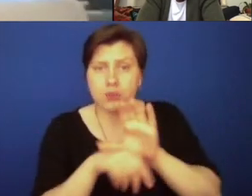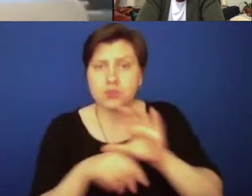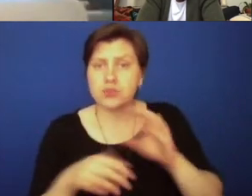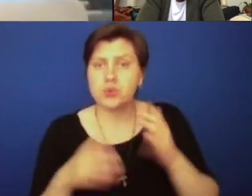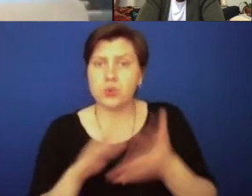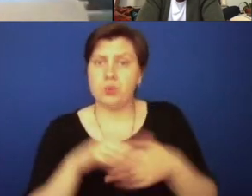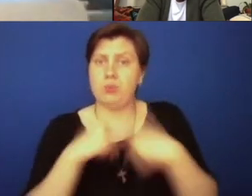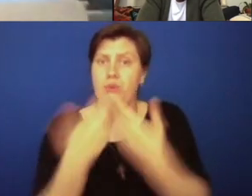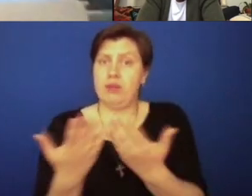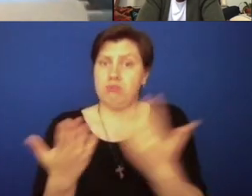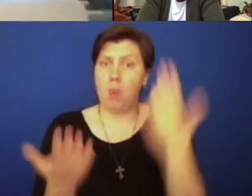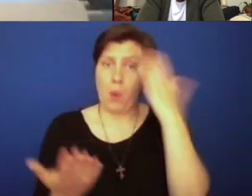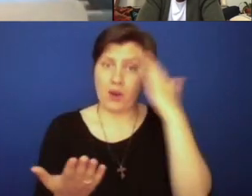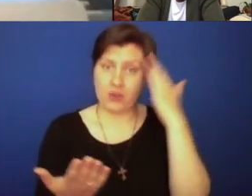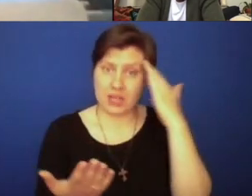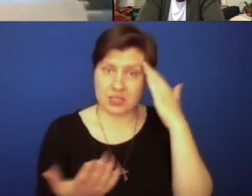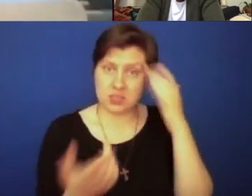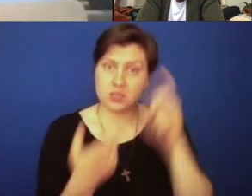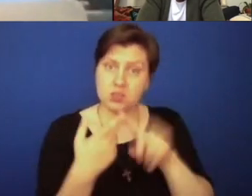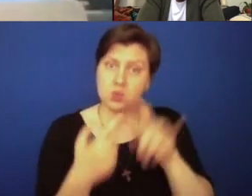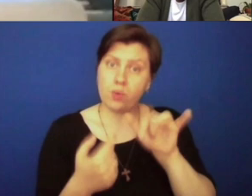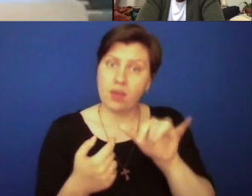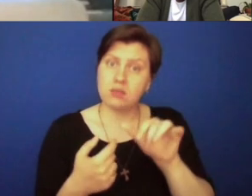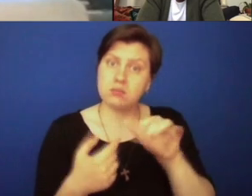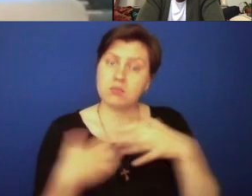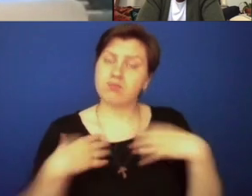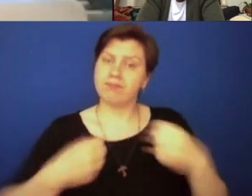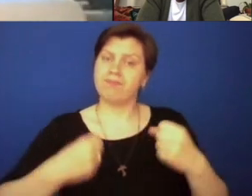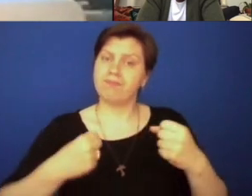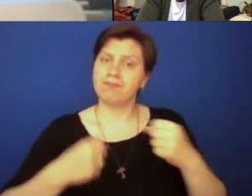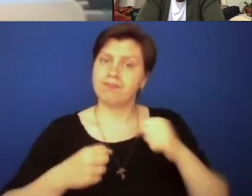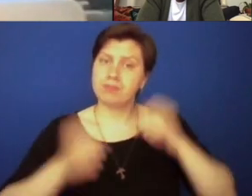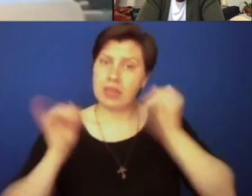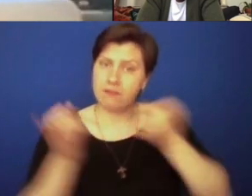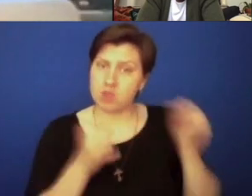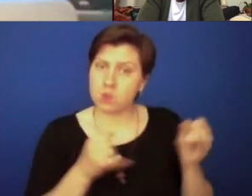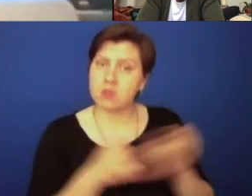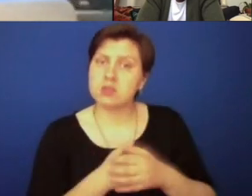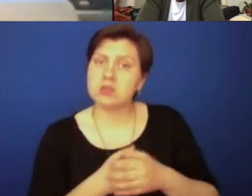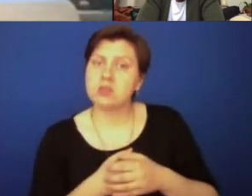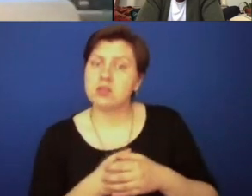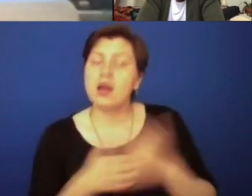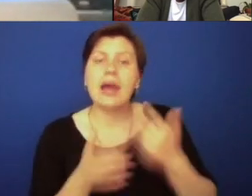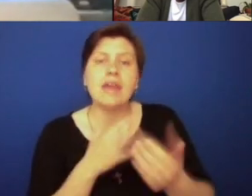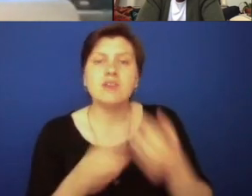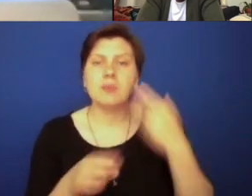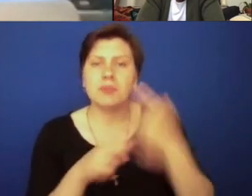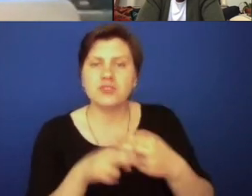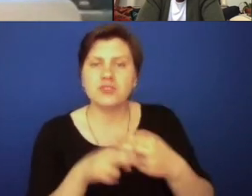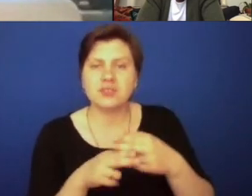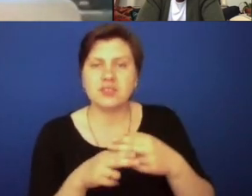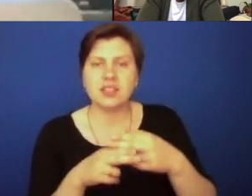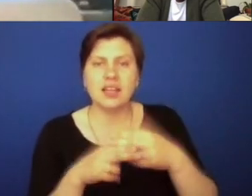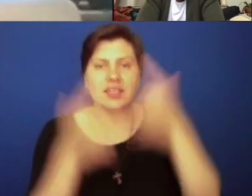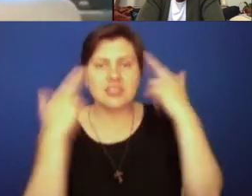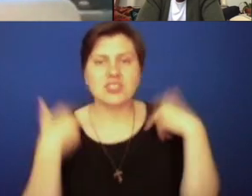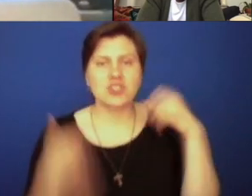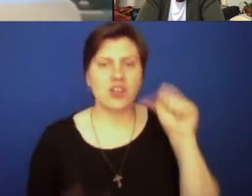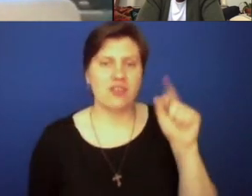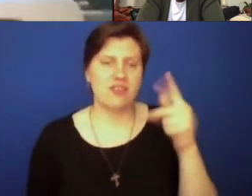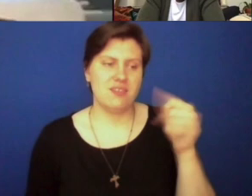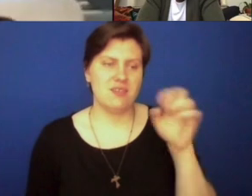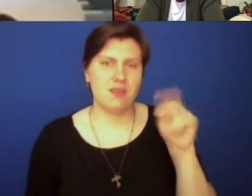to, you know, to these heroic and courageous individuals. And I even mentioned this, you know, Sister Thea Bowman,